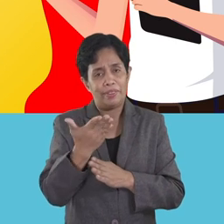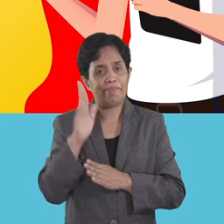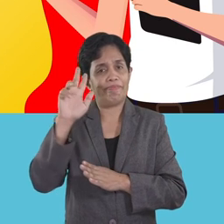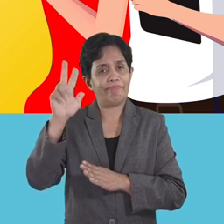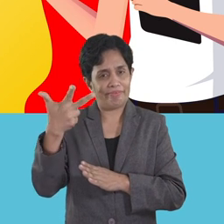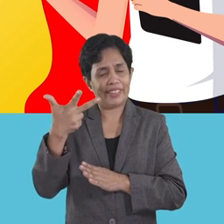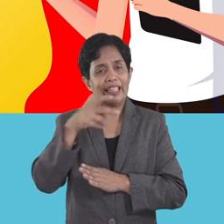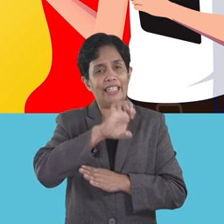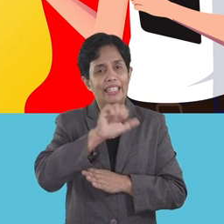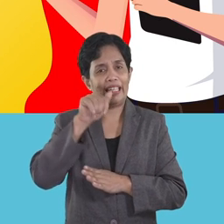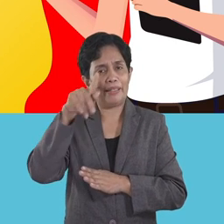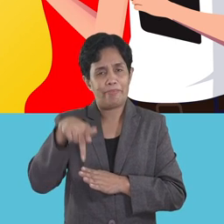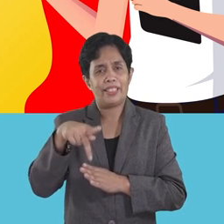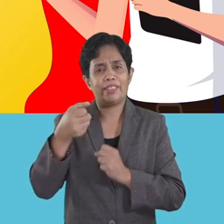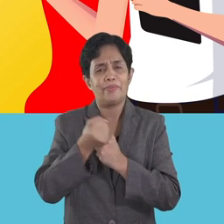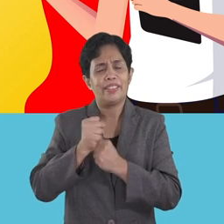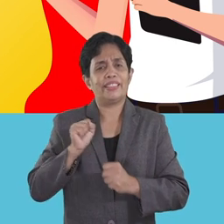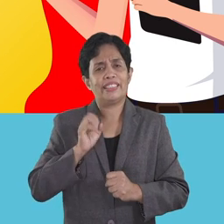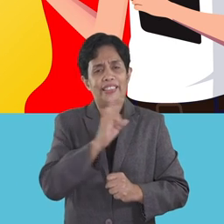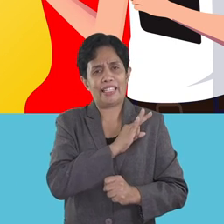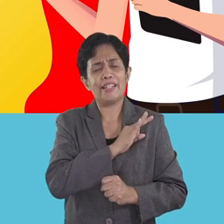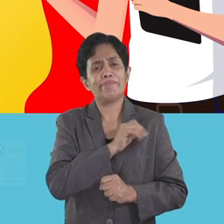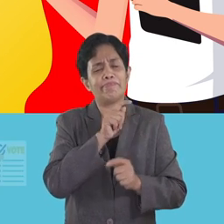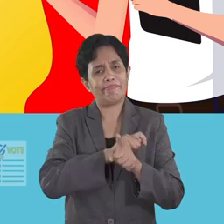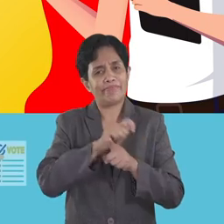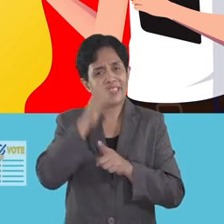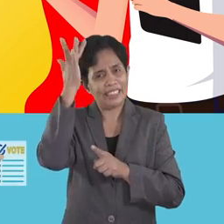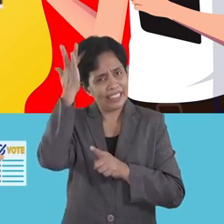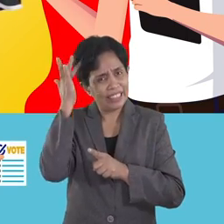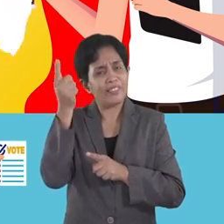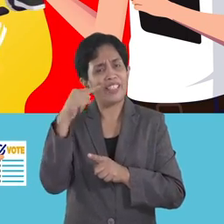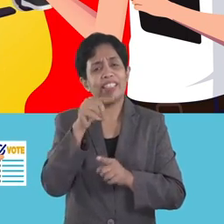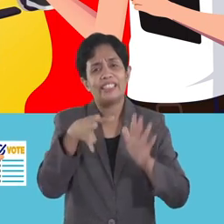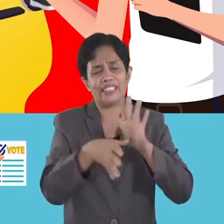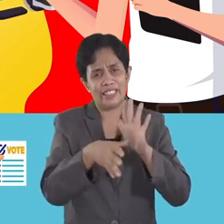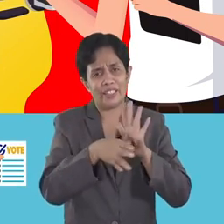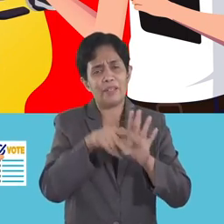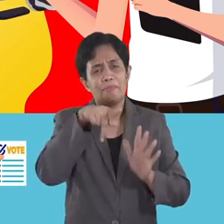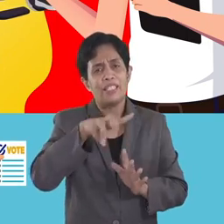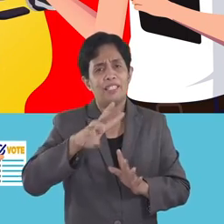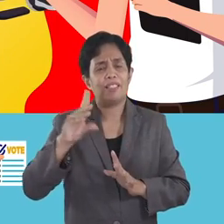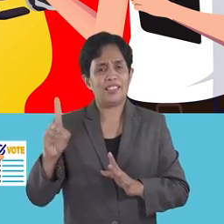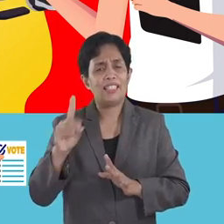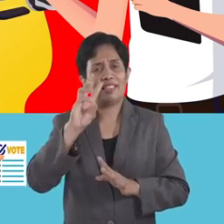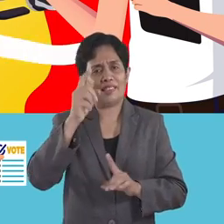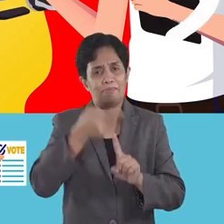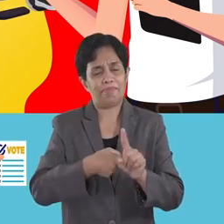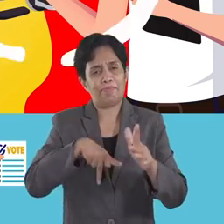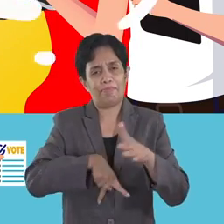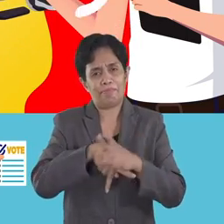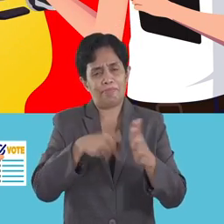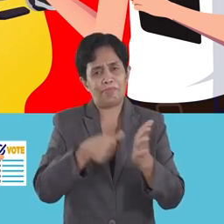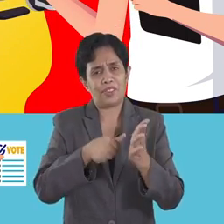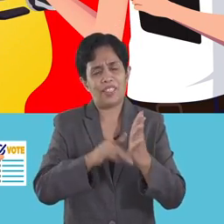EAPP support staff are trained to be sensitive to the needs of senior, PWD, and heavily pregnant voters, and